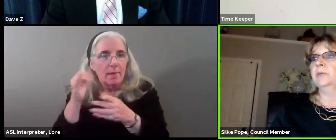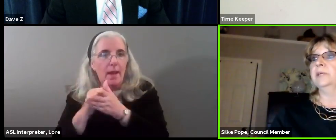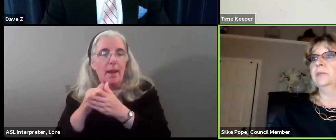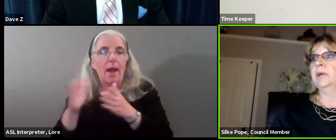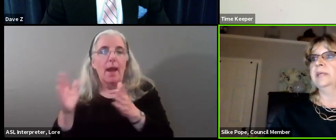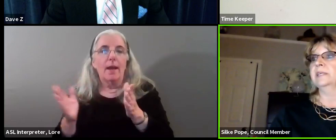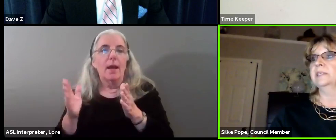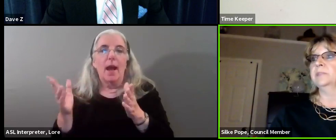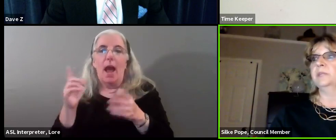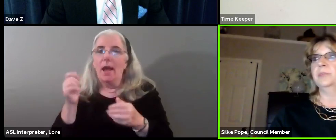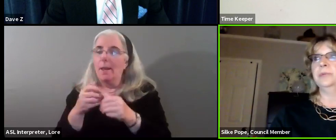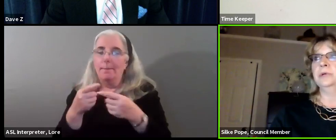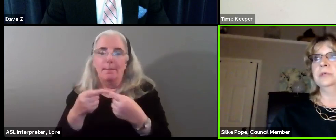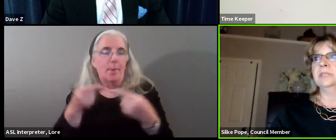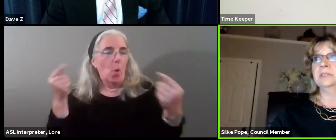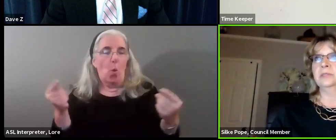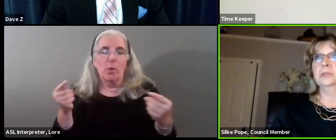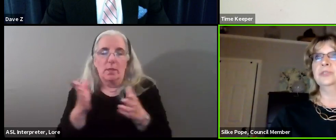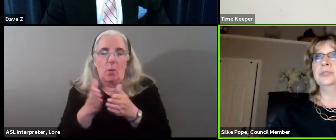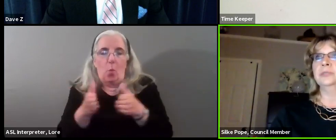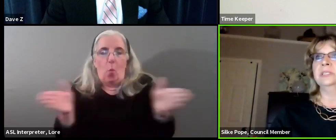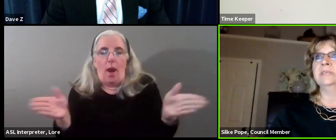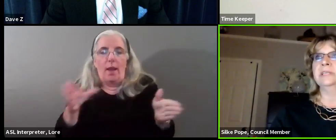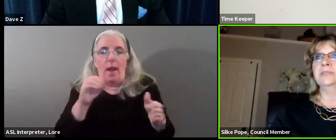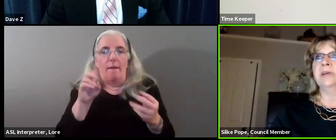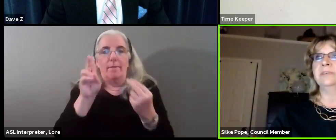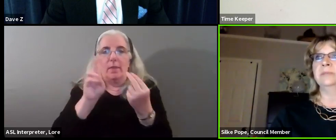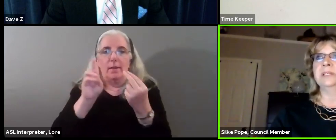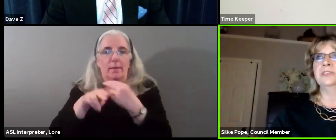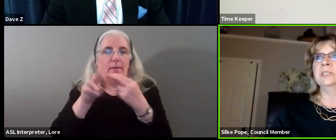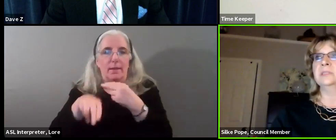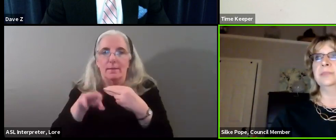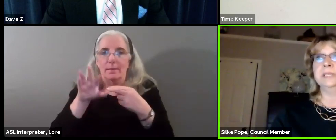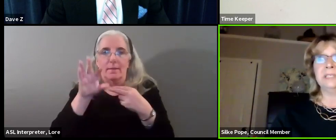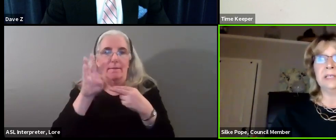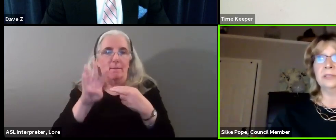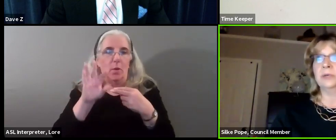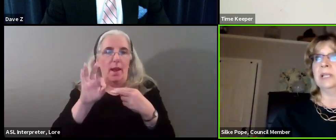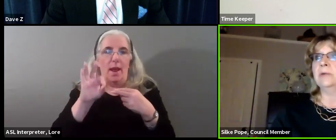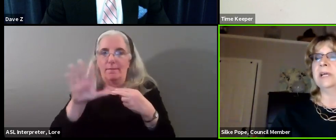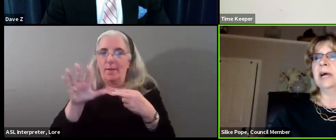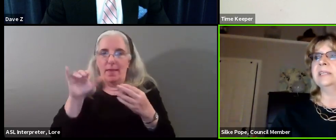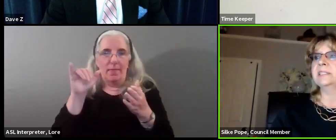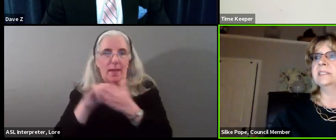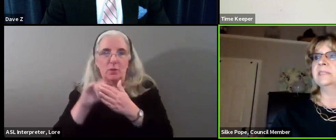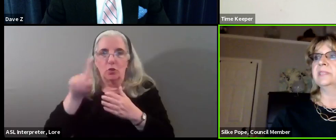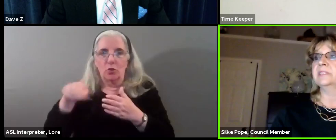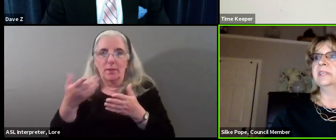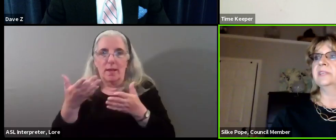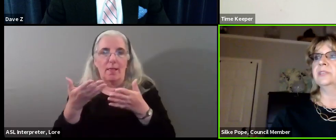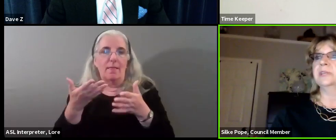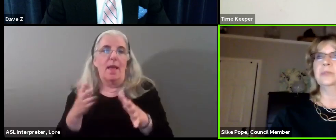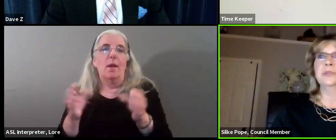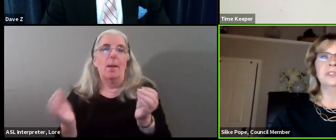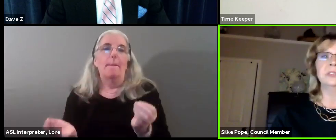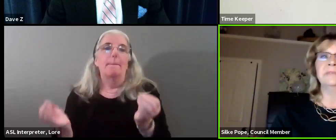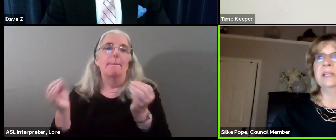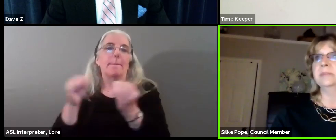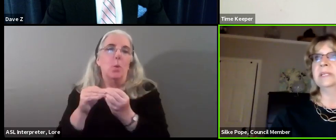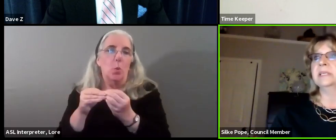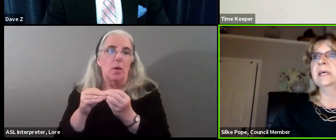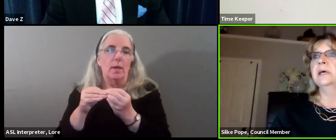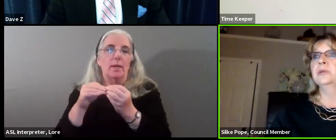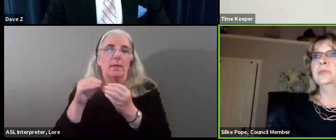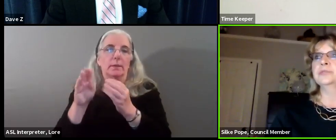DC Beltway. The widening is being proposed as a solution to alleviate traffic, but it's just a pretext to allowing high-density residential and commercial